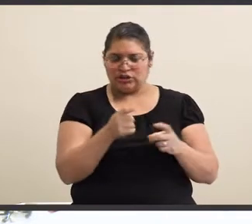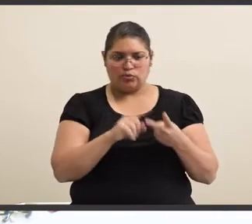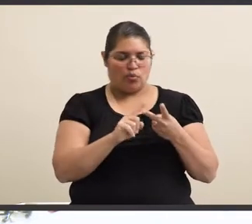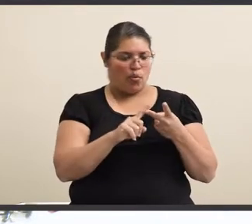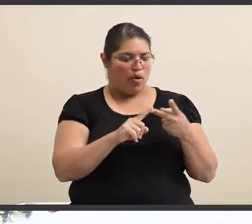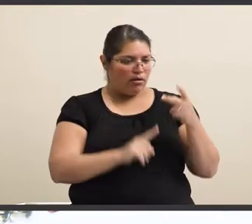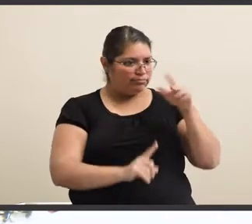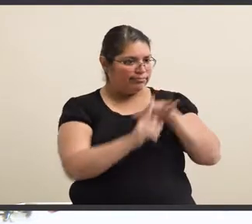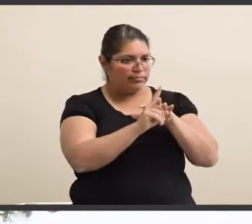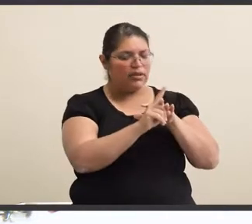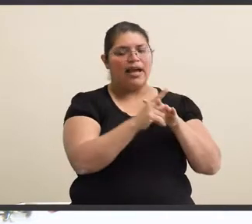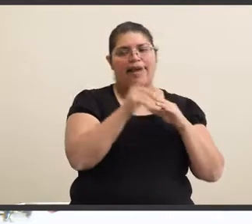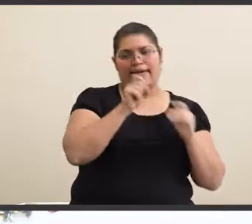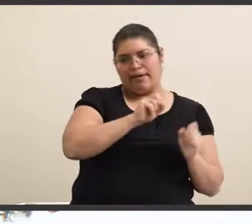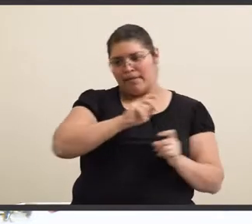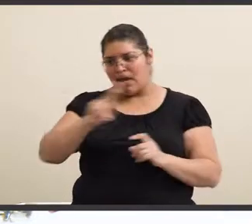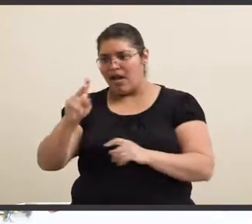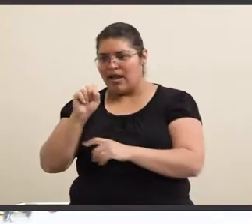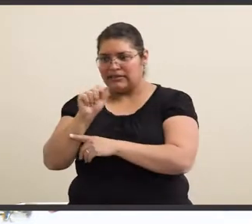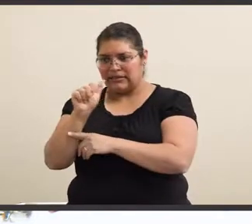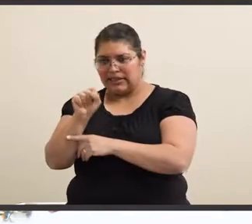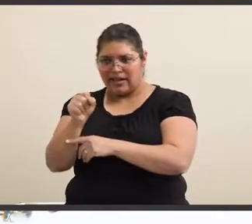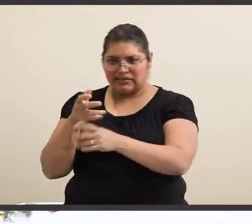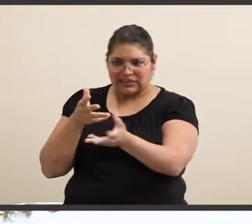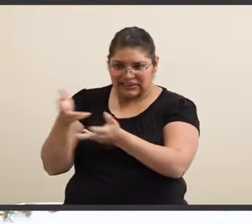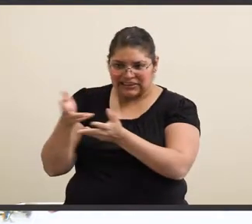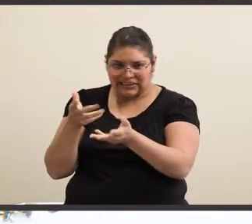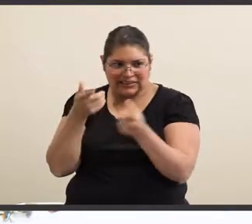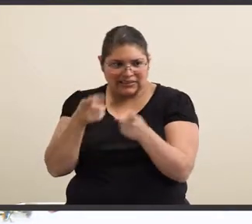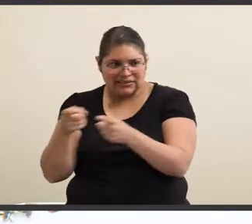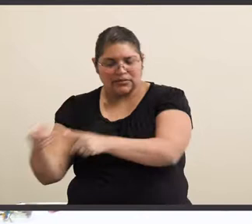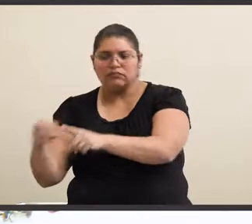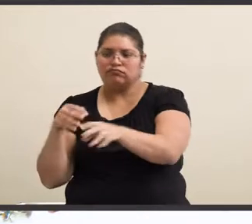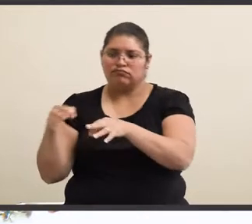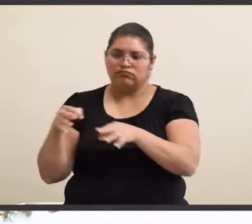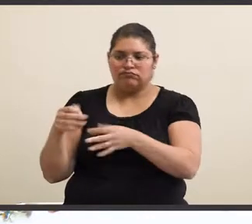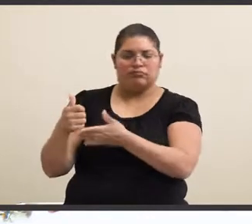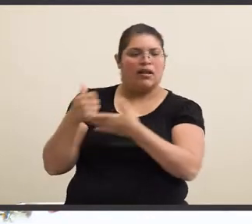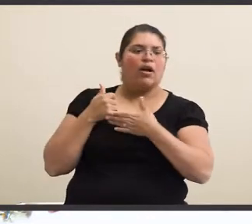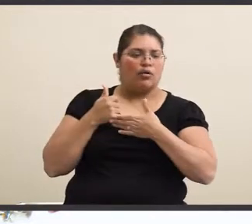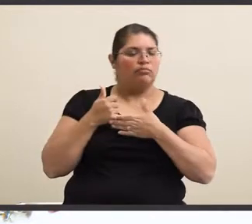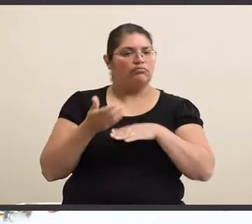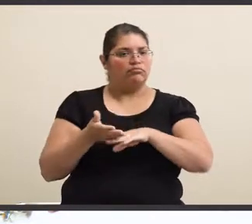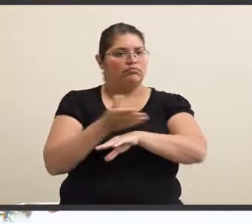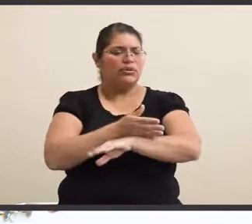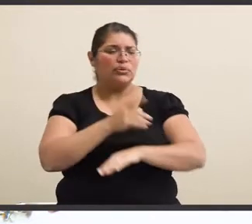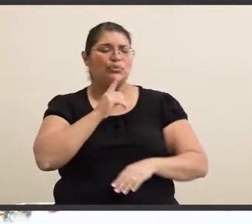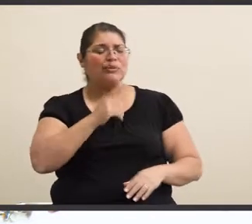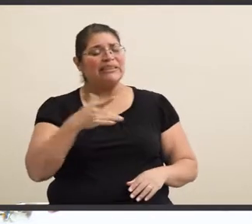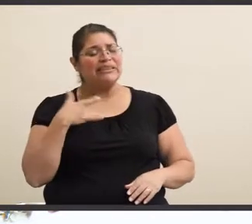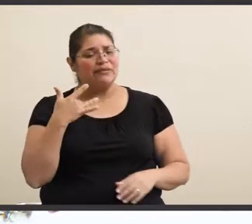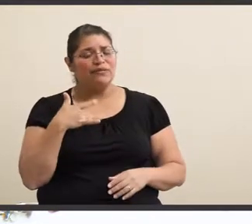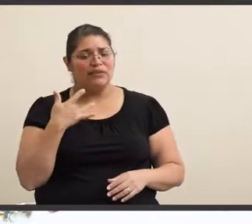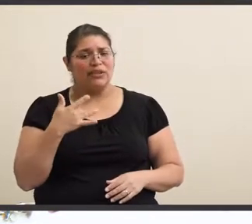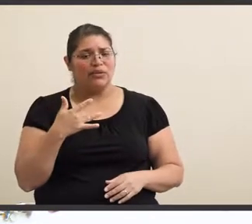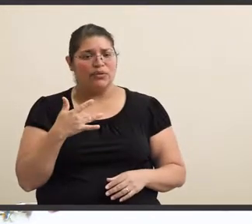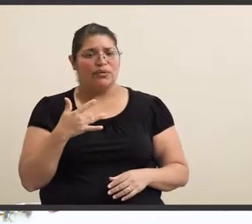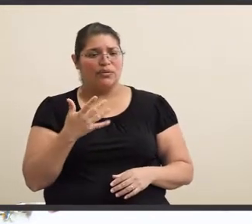thriving and, you know, doing us good in school. So it's, I really feel like